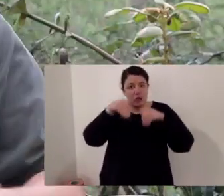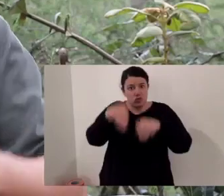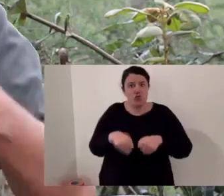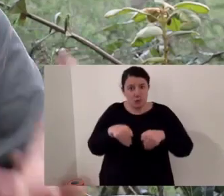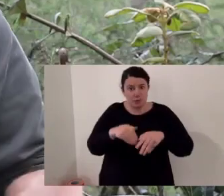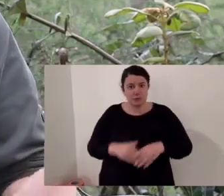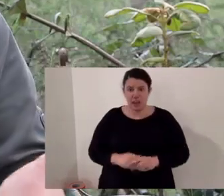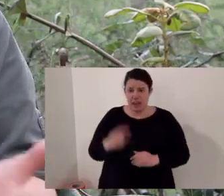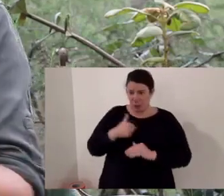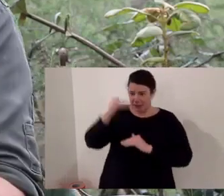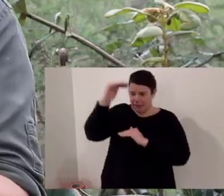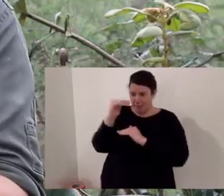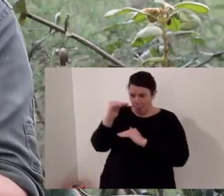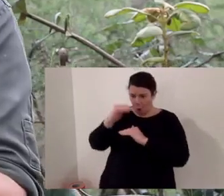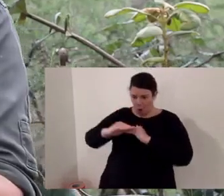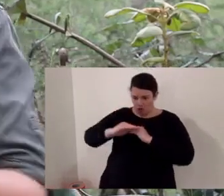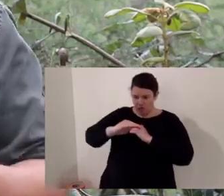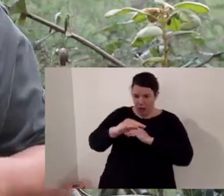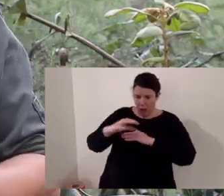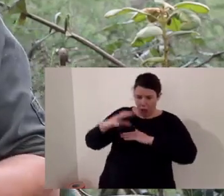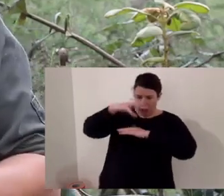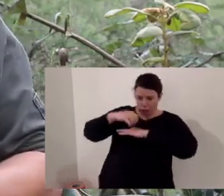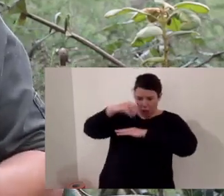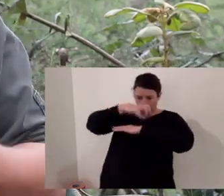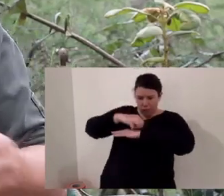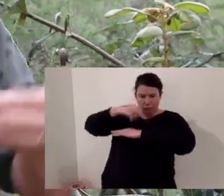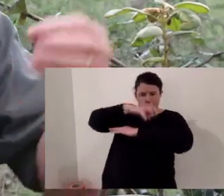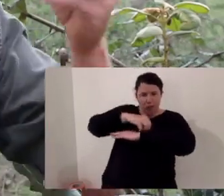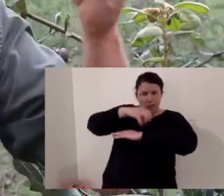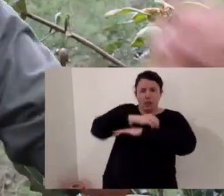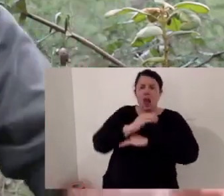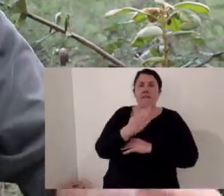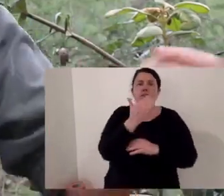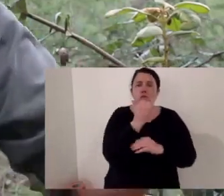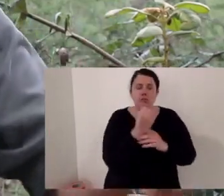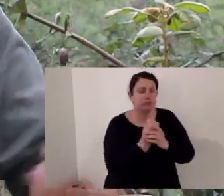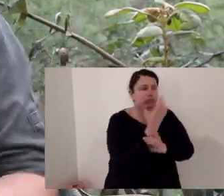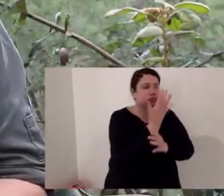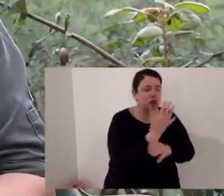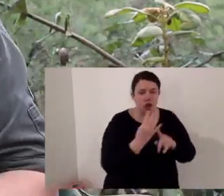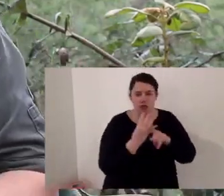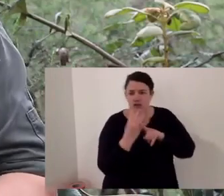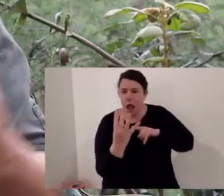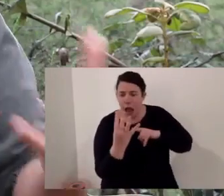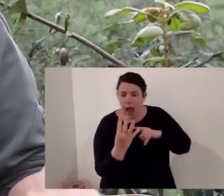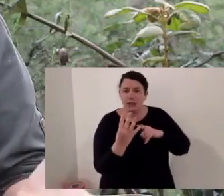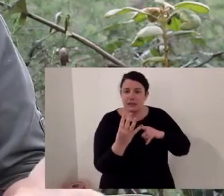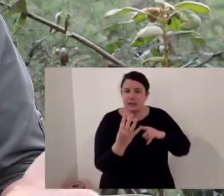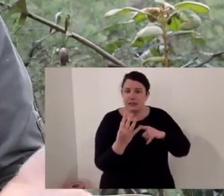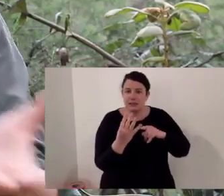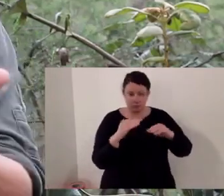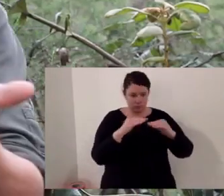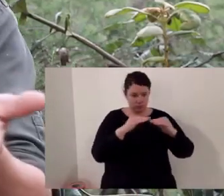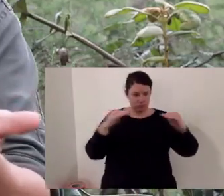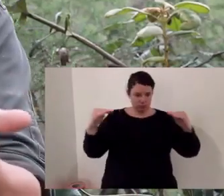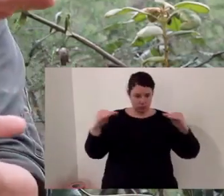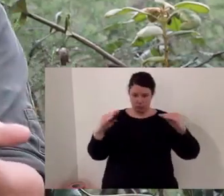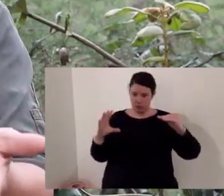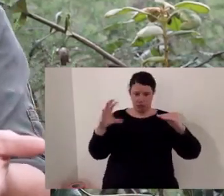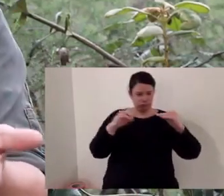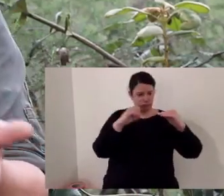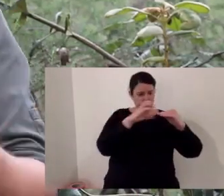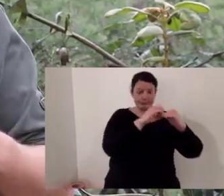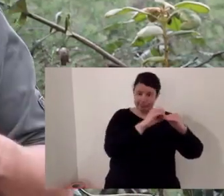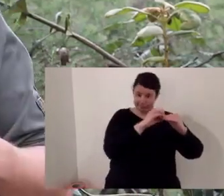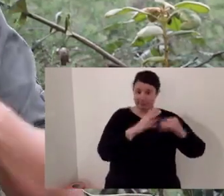feeds and forages about this high off the ground and it eats fresh shoots of bushes, little fruiting plants, grasses in that mid